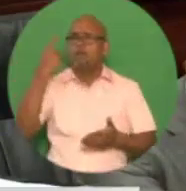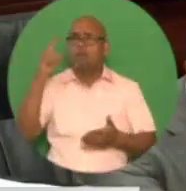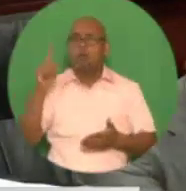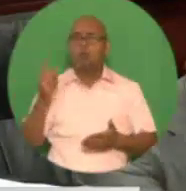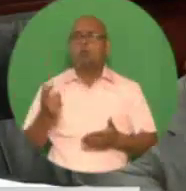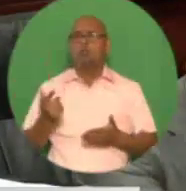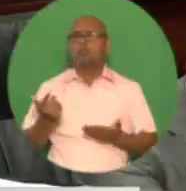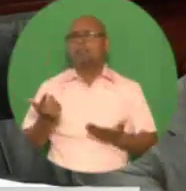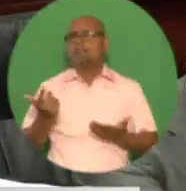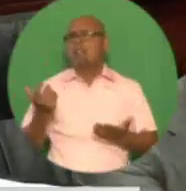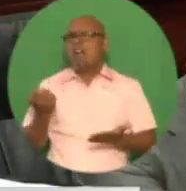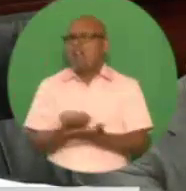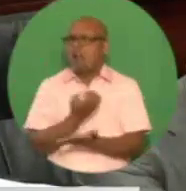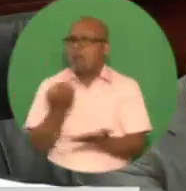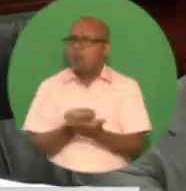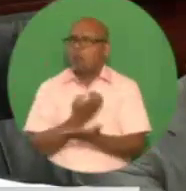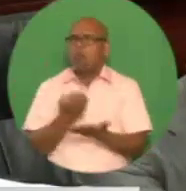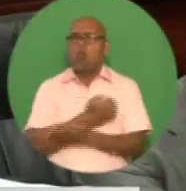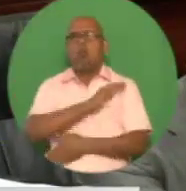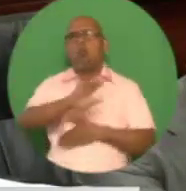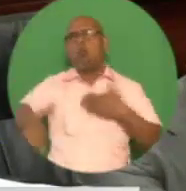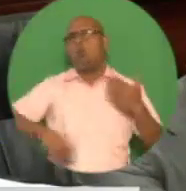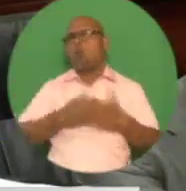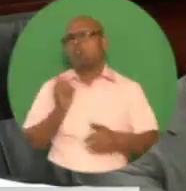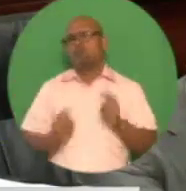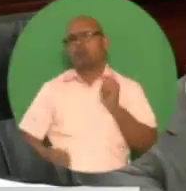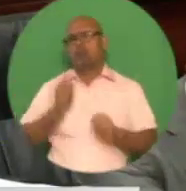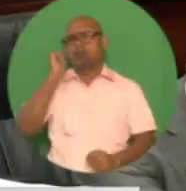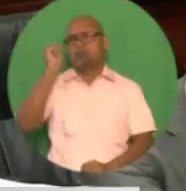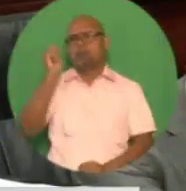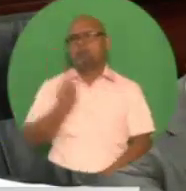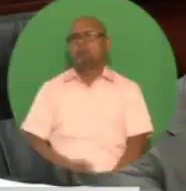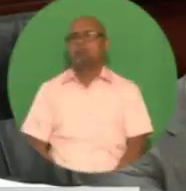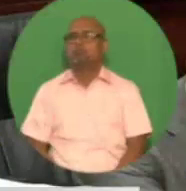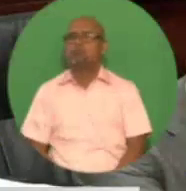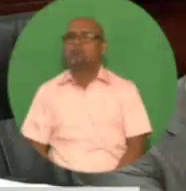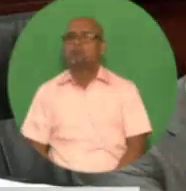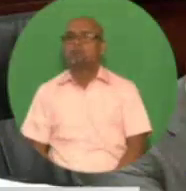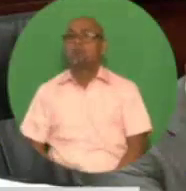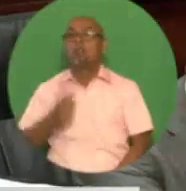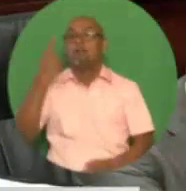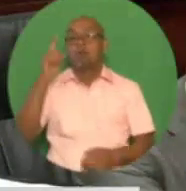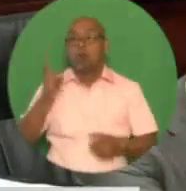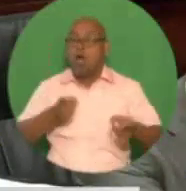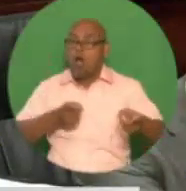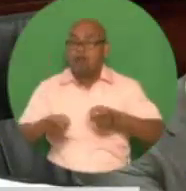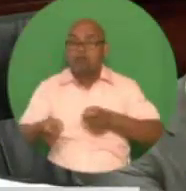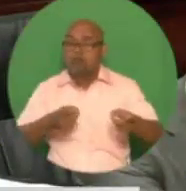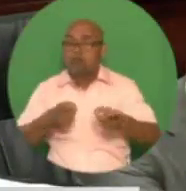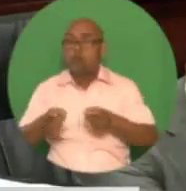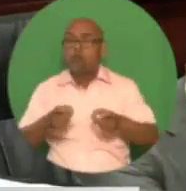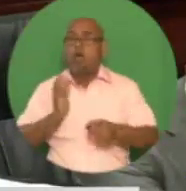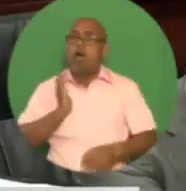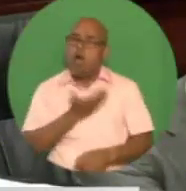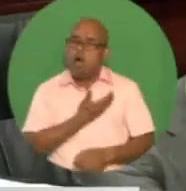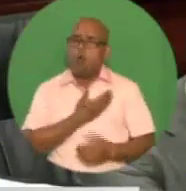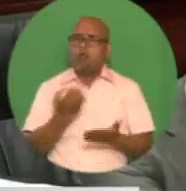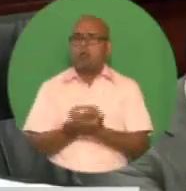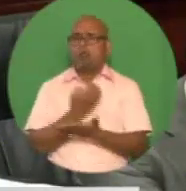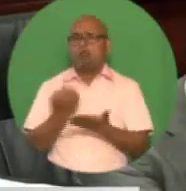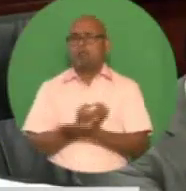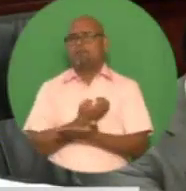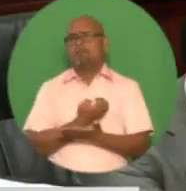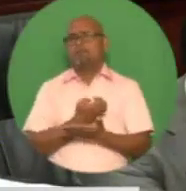fiscal framework, which will become an integral part of our fiscal management system in the future. This type of careful